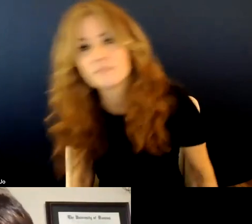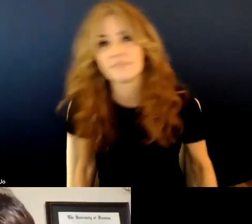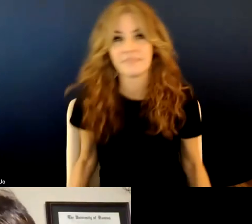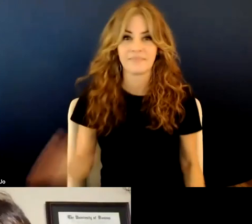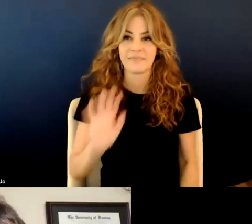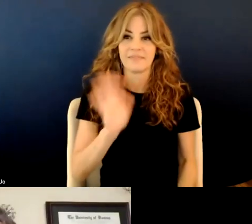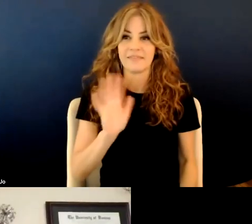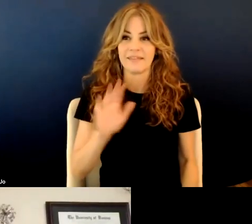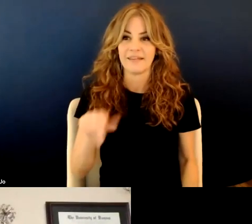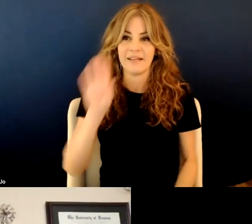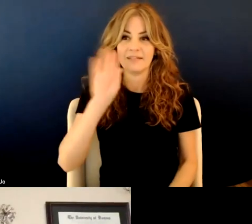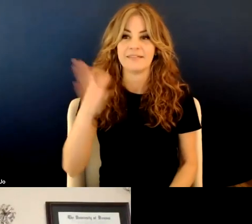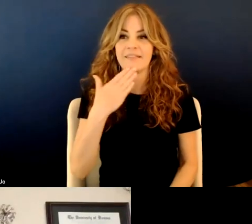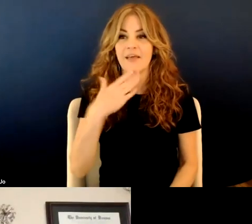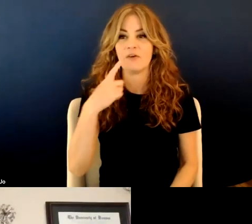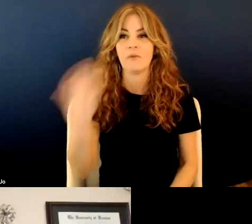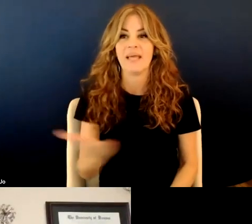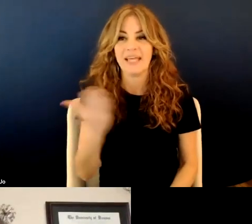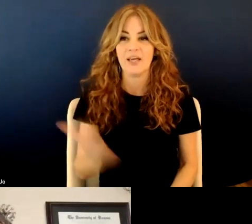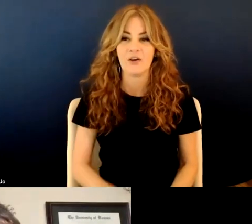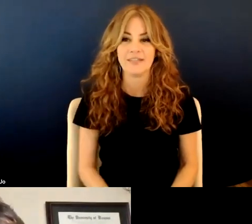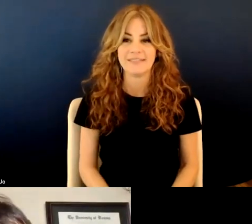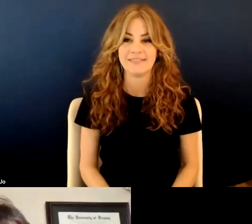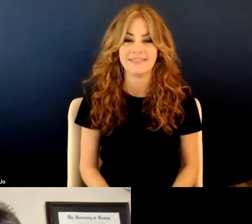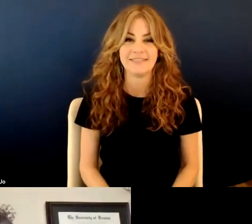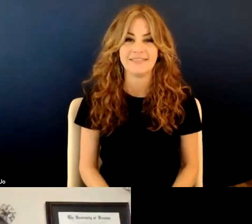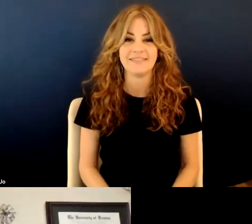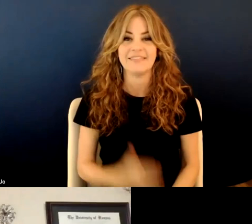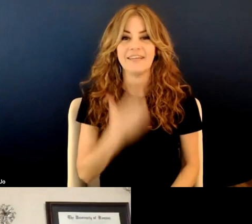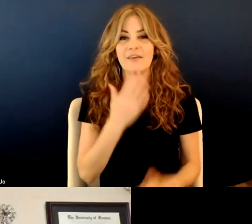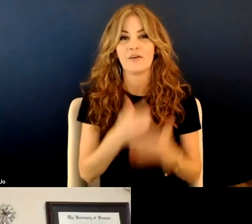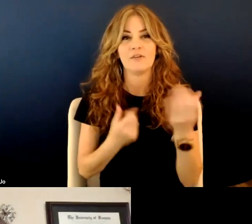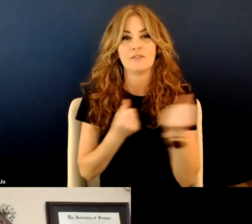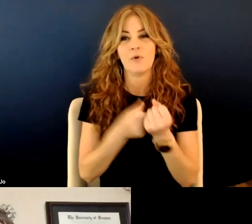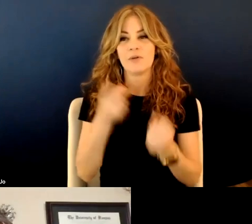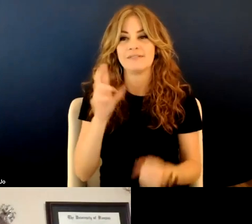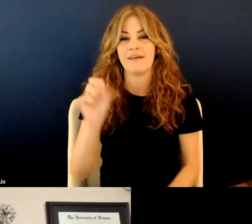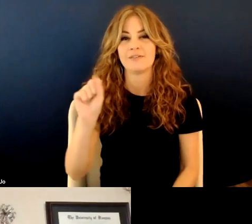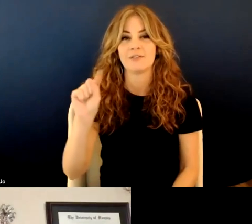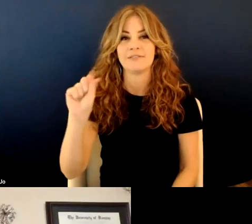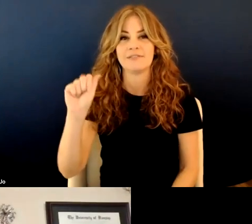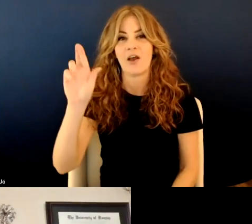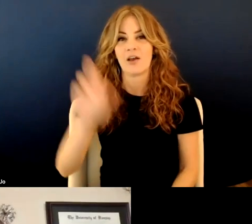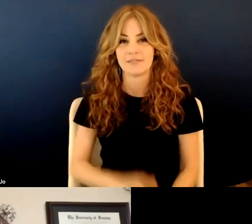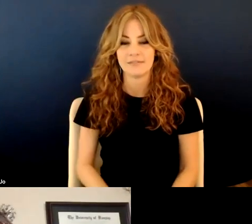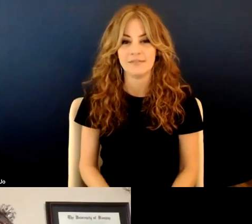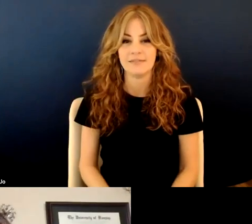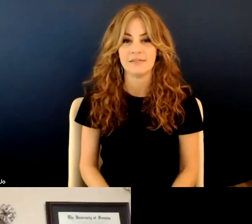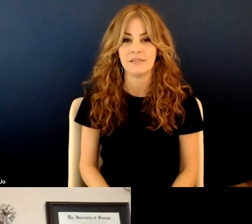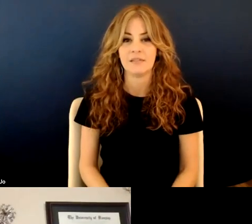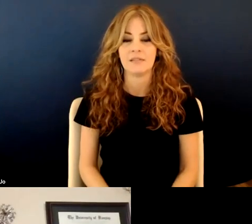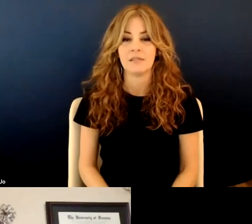He's my brother. Thank you for being here. Thank you for supporting Dr. Starr. So, uh, we all agree